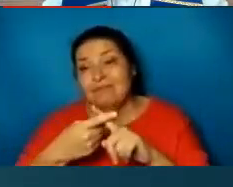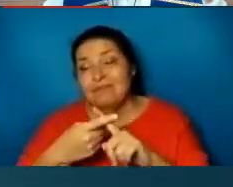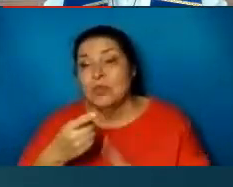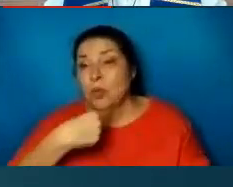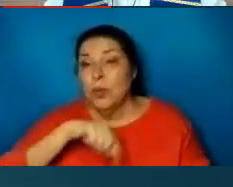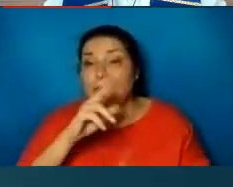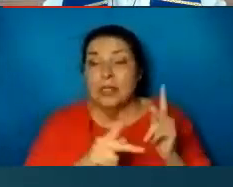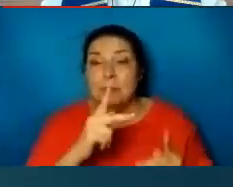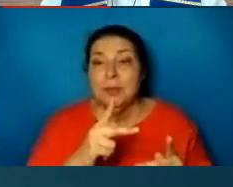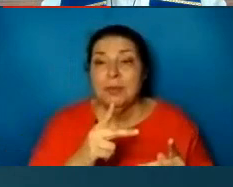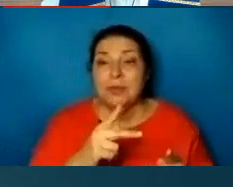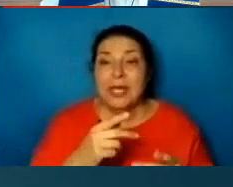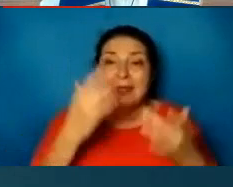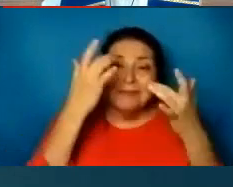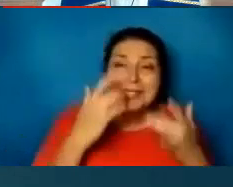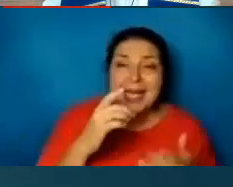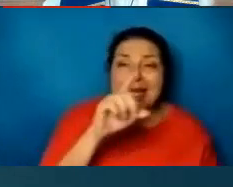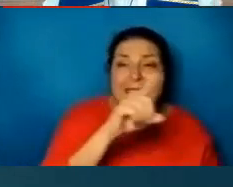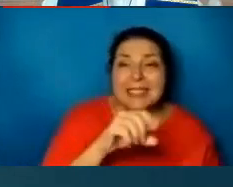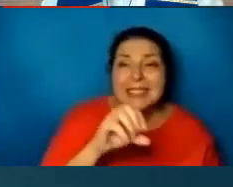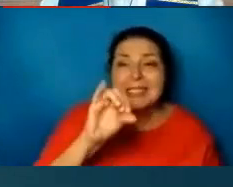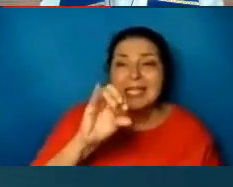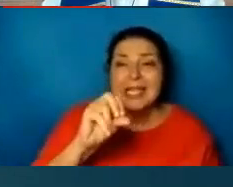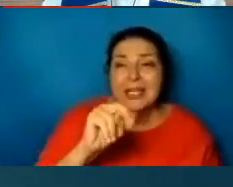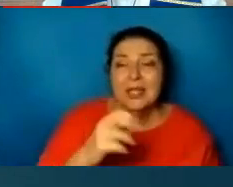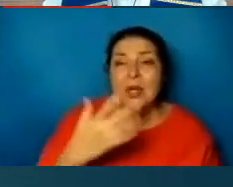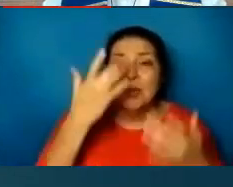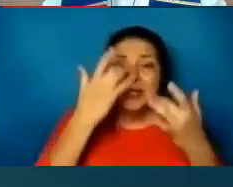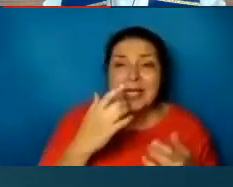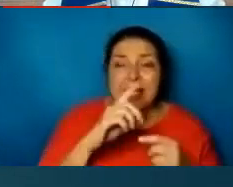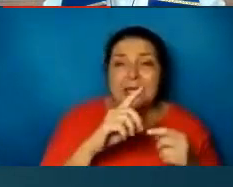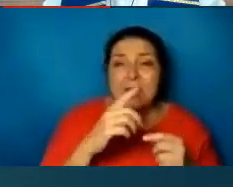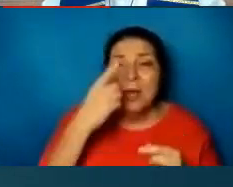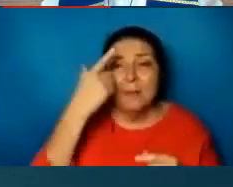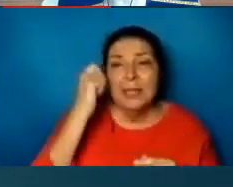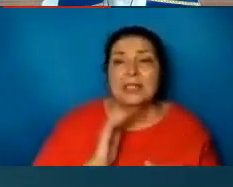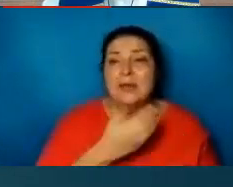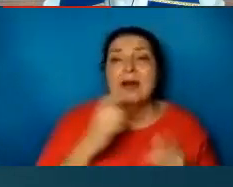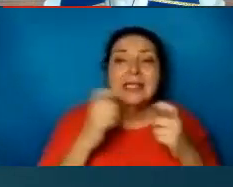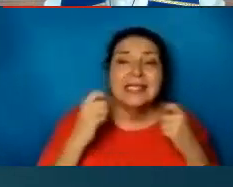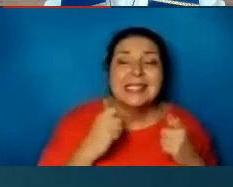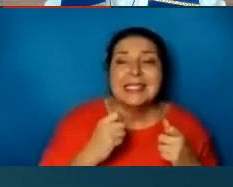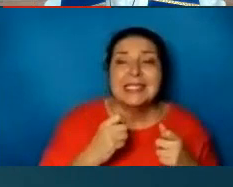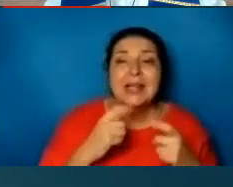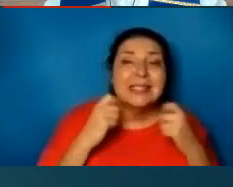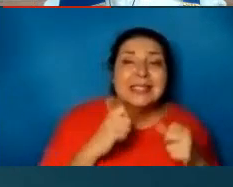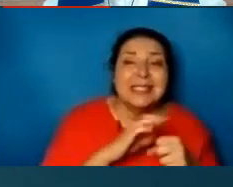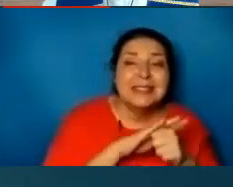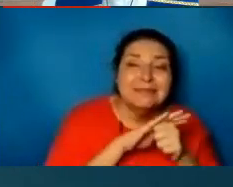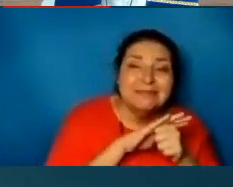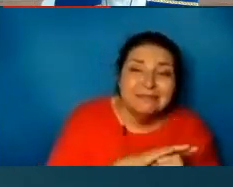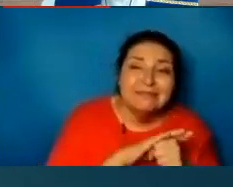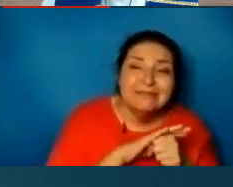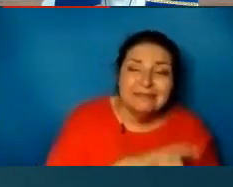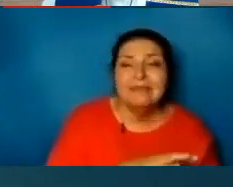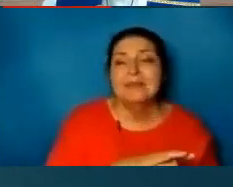who mourn in Zion. We mourn over our own sins and sinfulness. They weigh us down. They afflict